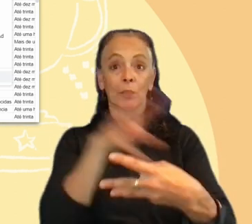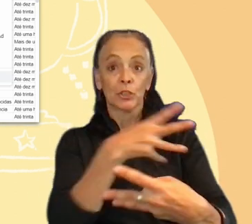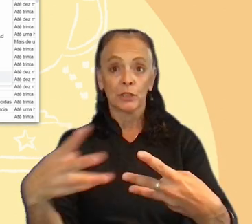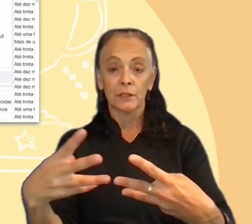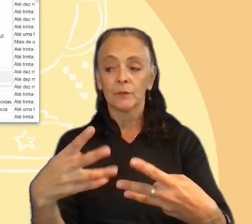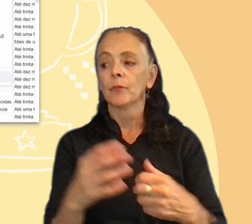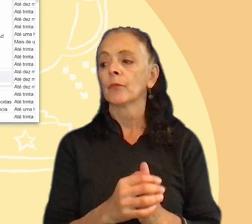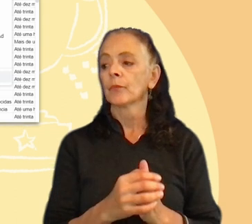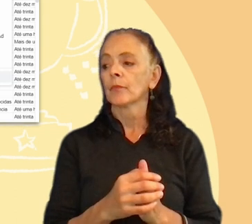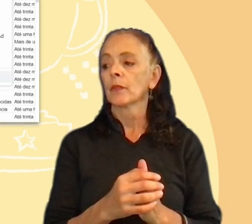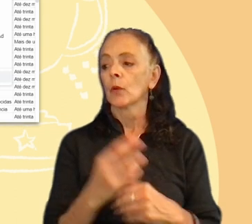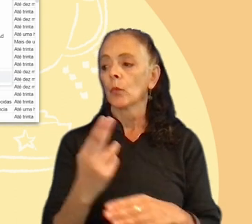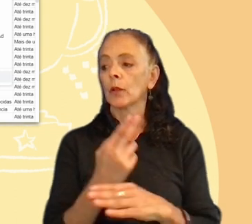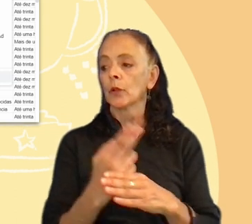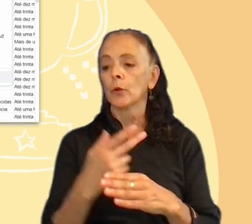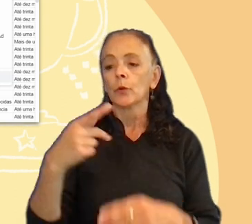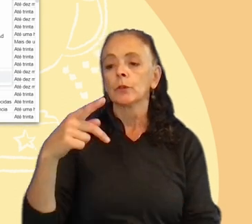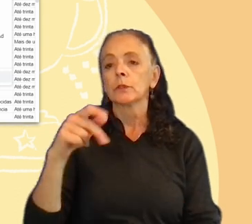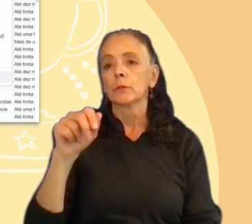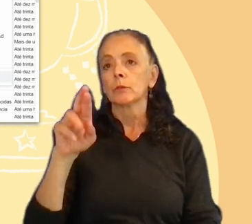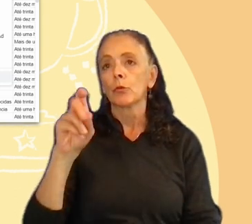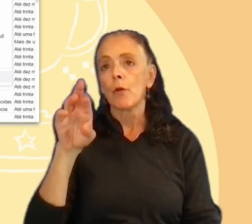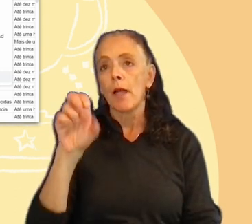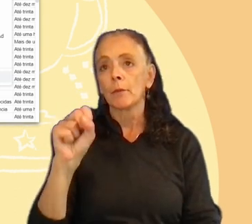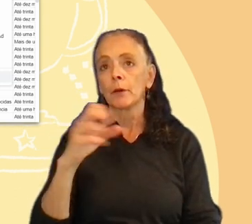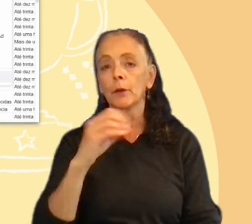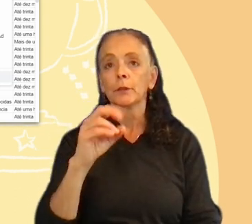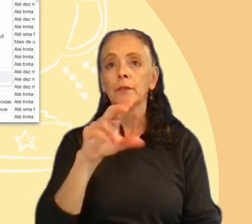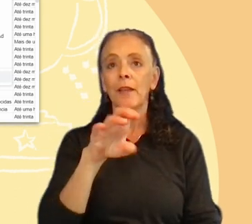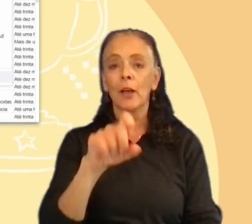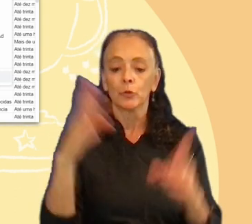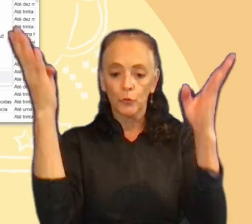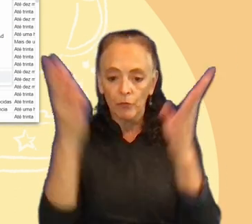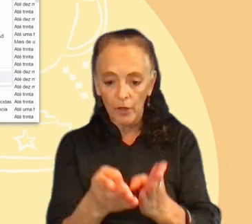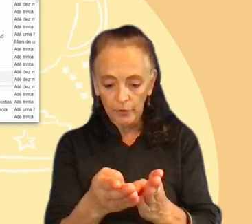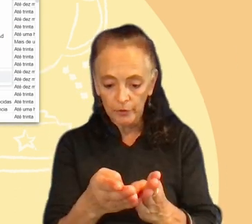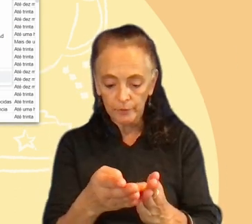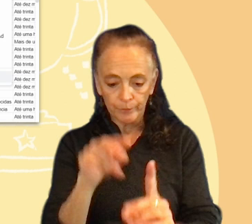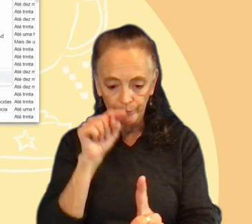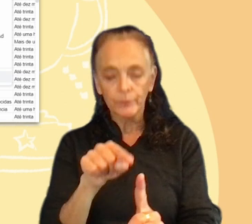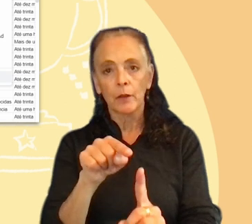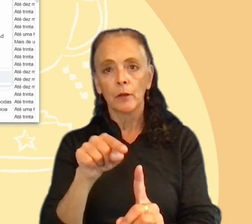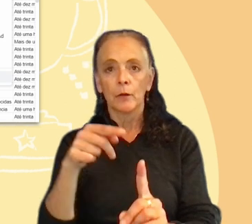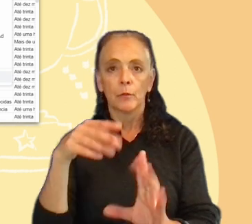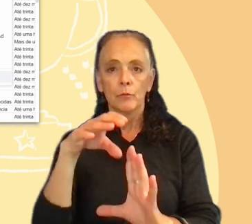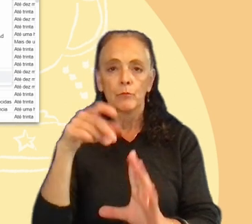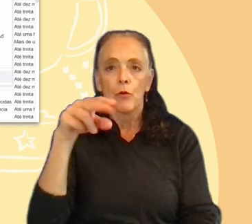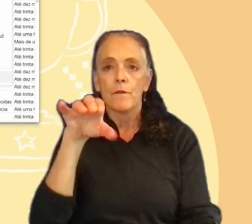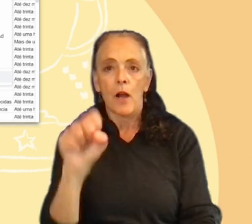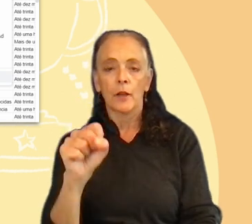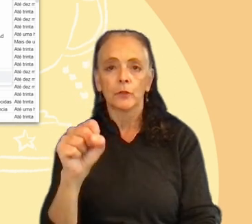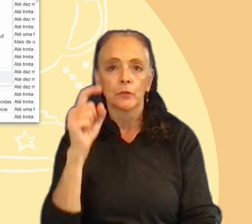we used the parameters and values to funnel the profiles that we would use to validate the proto